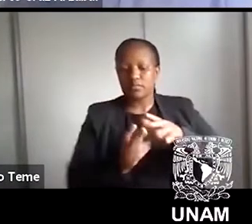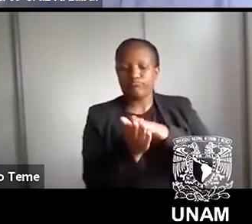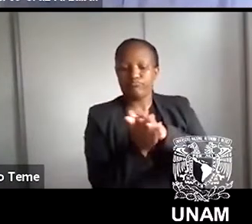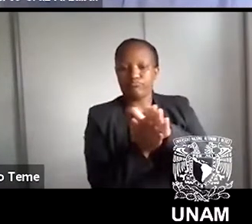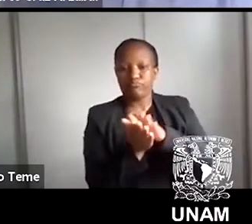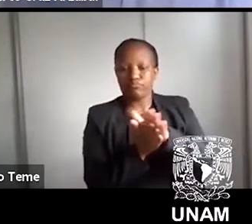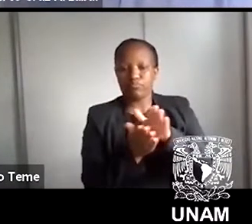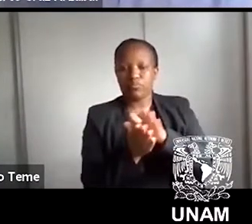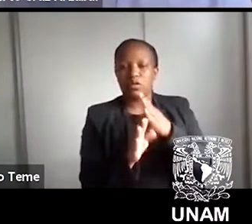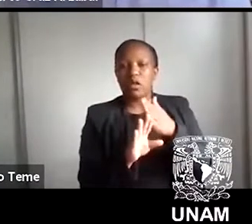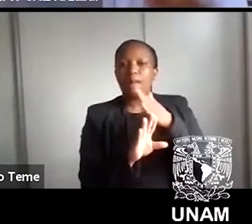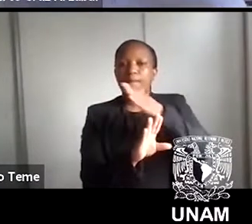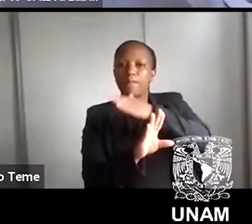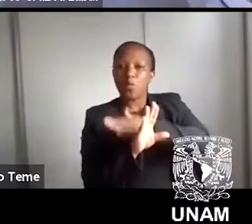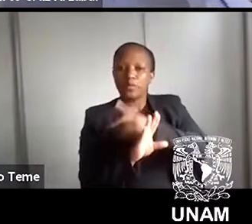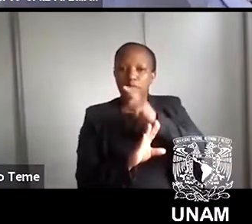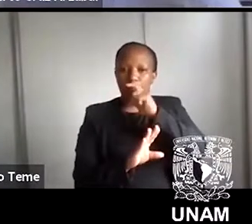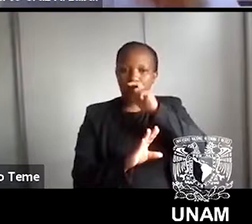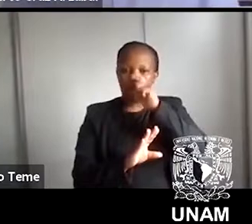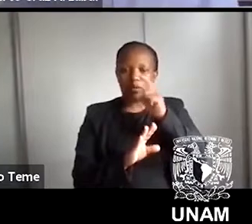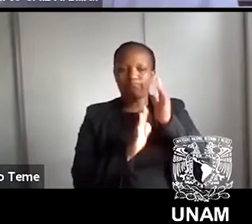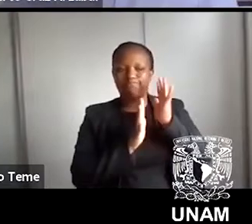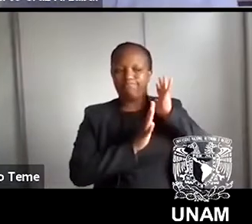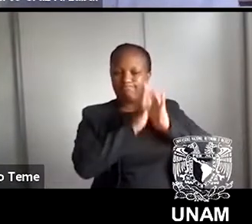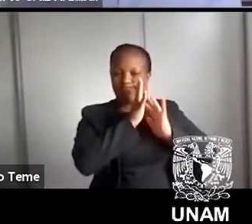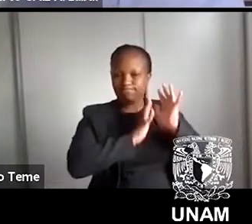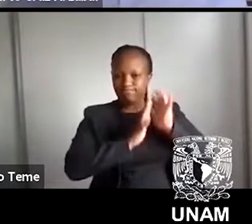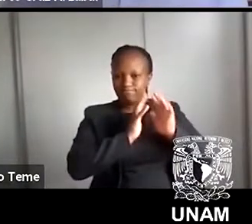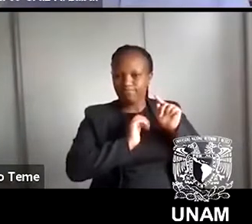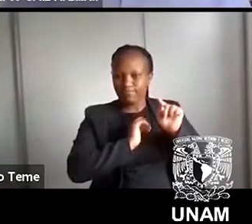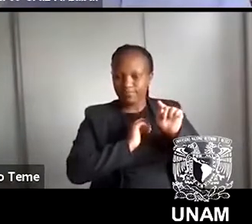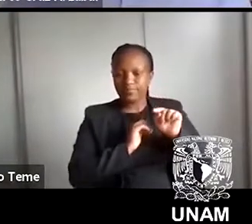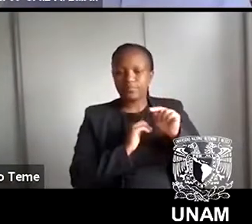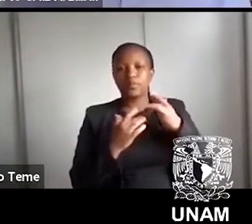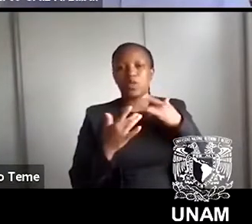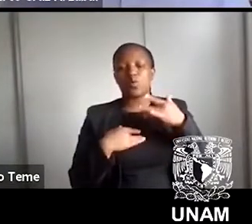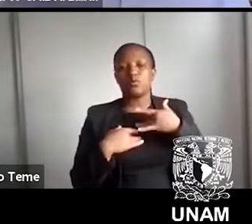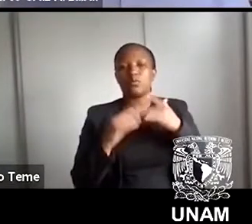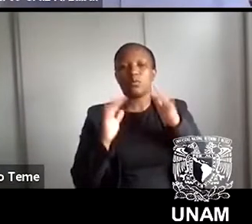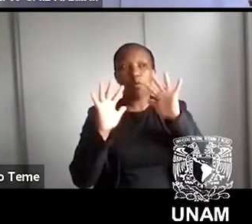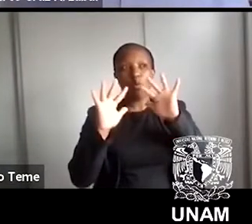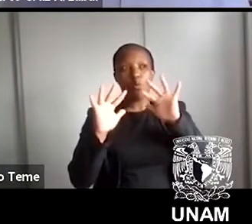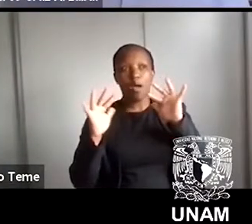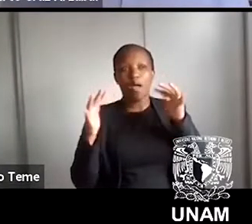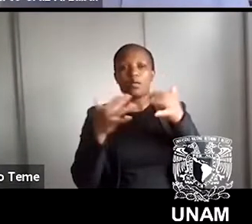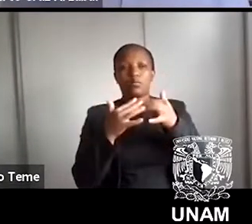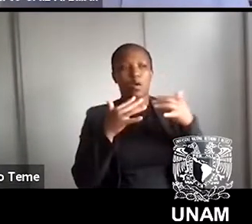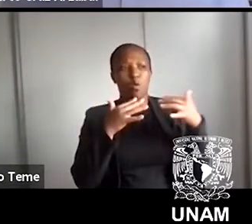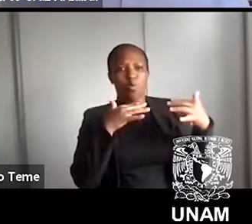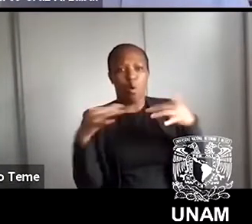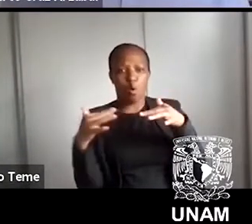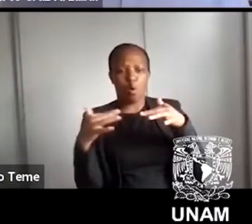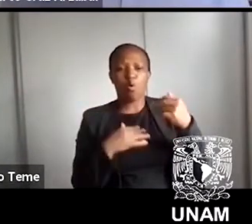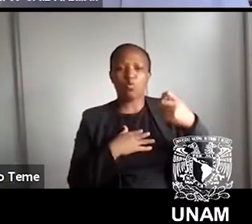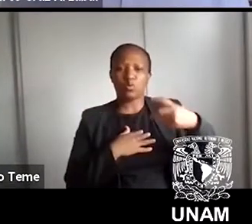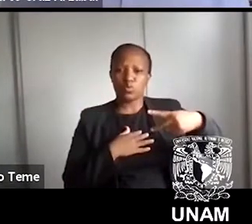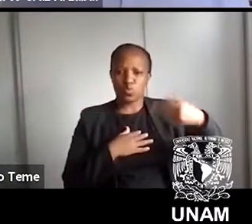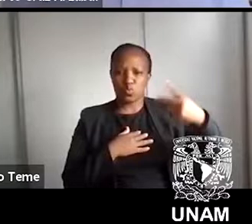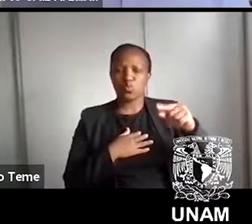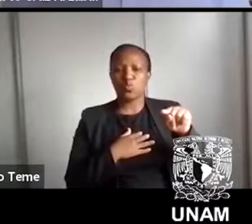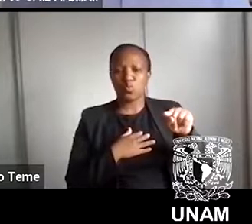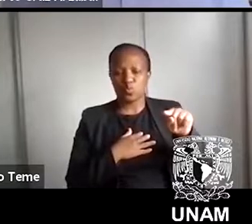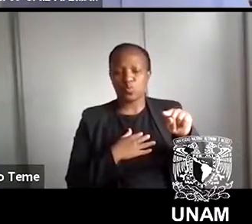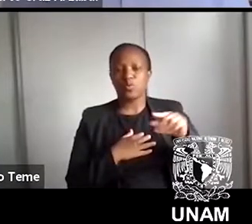postmodern historiography. And he is particularly concerned with post War II alternate, with